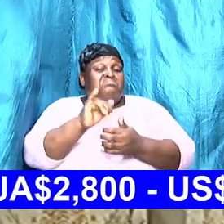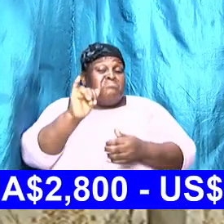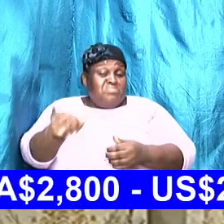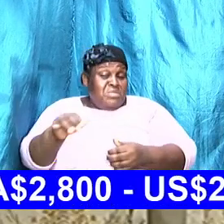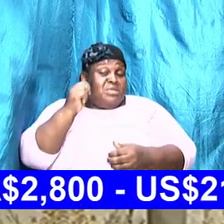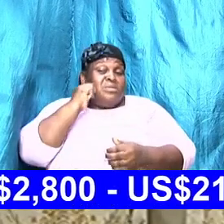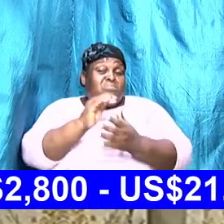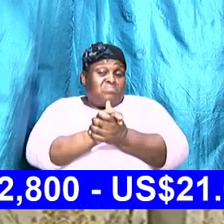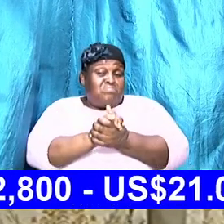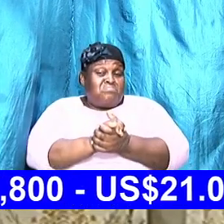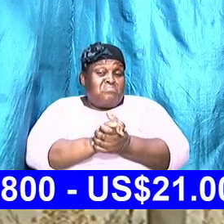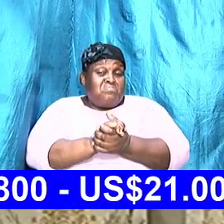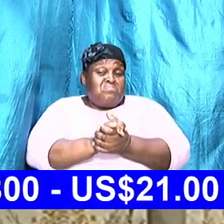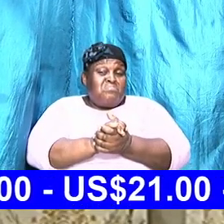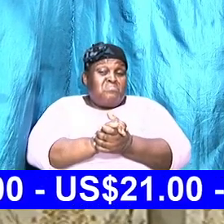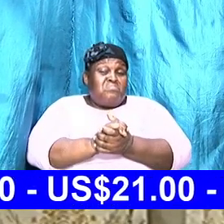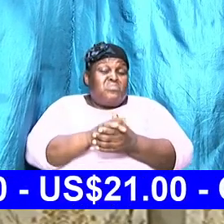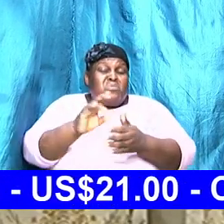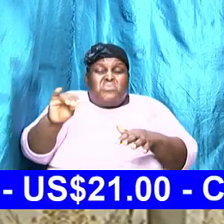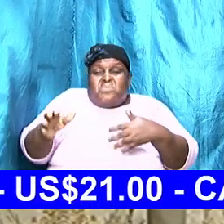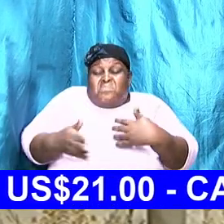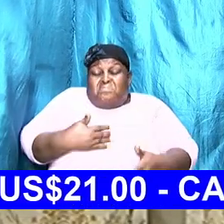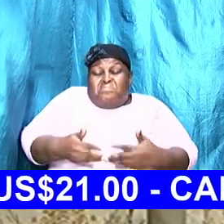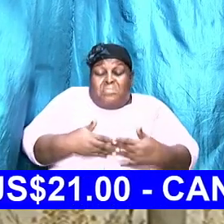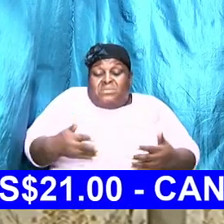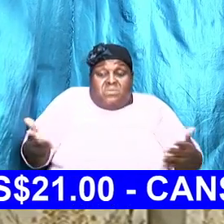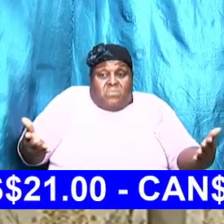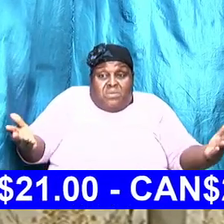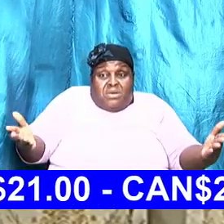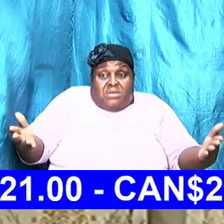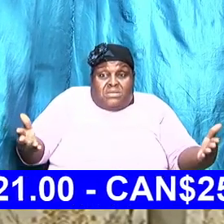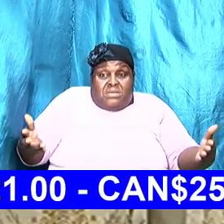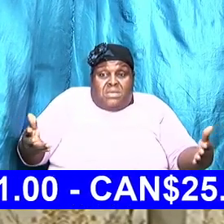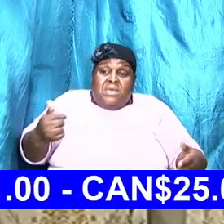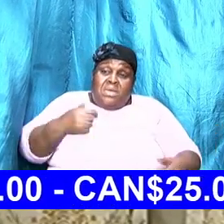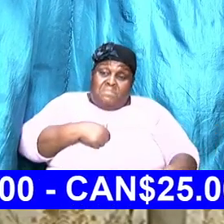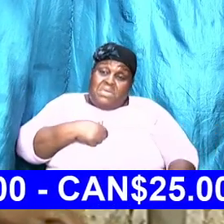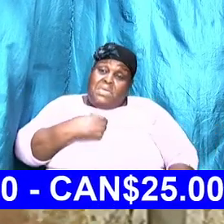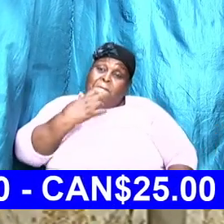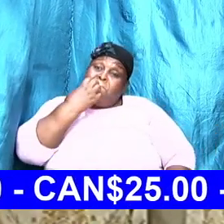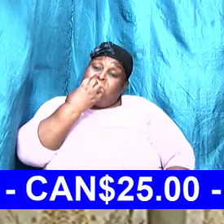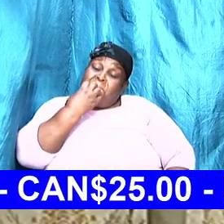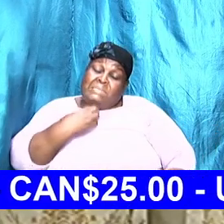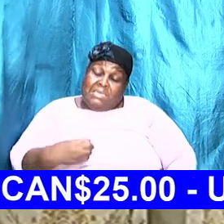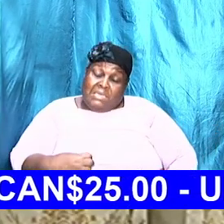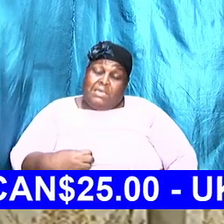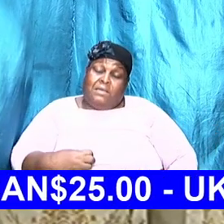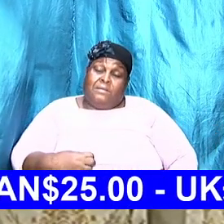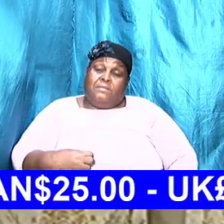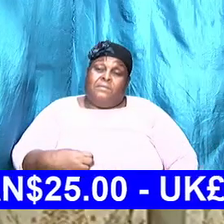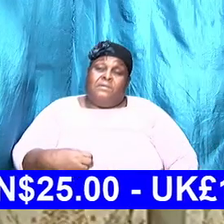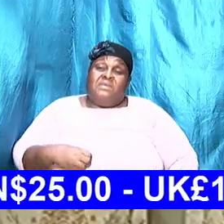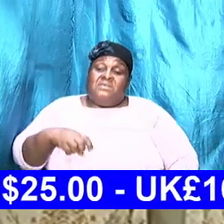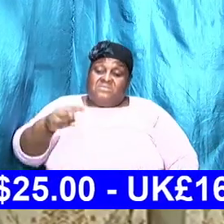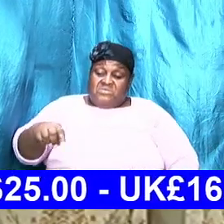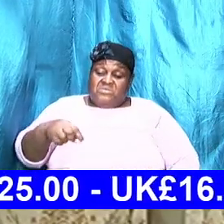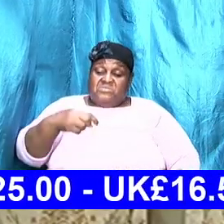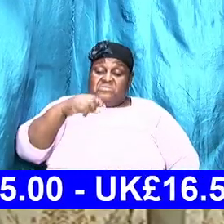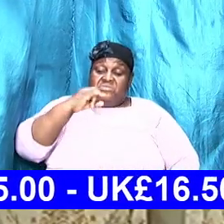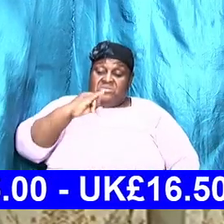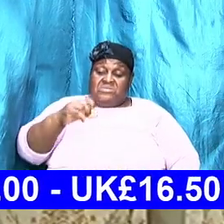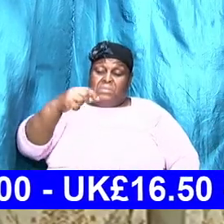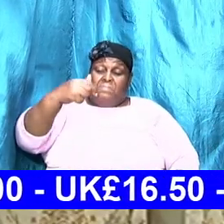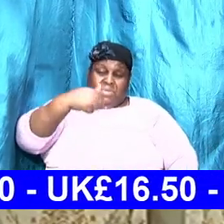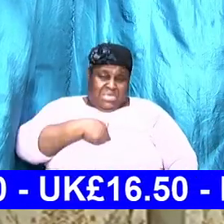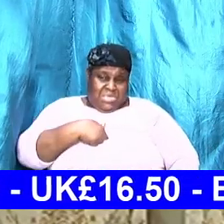no matter what and let the chips fall where they may, but this is me and